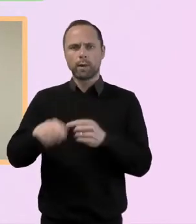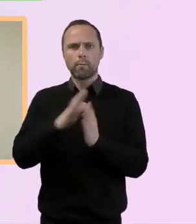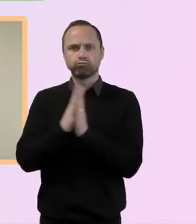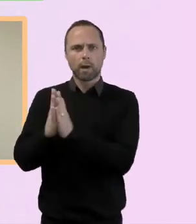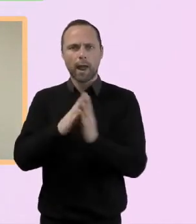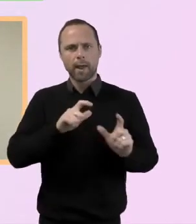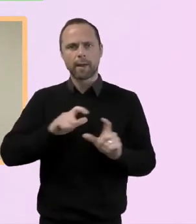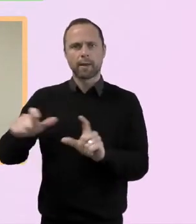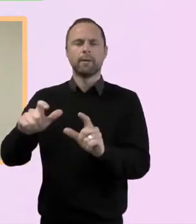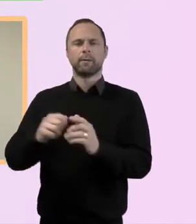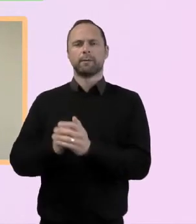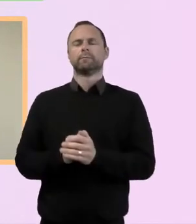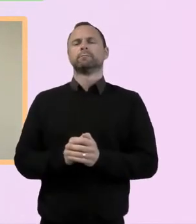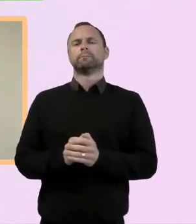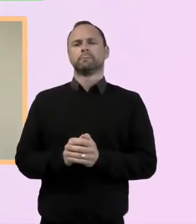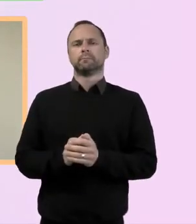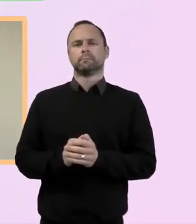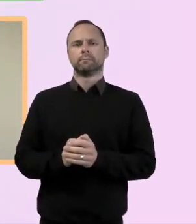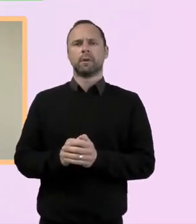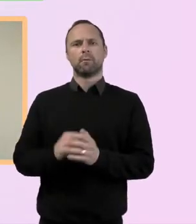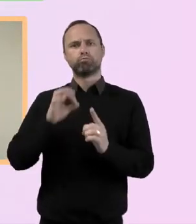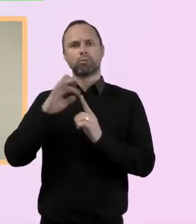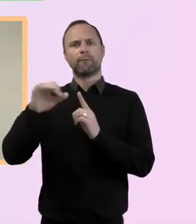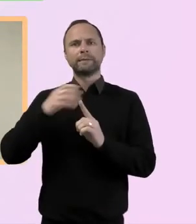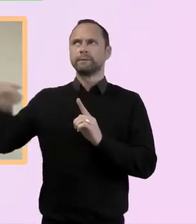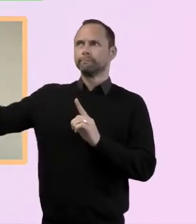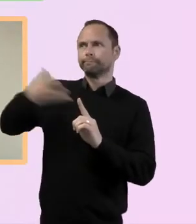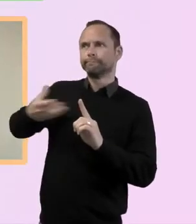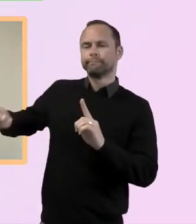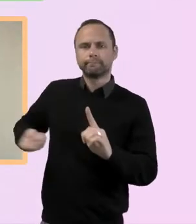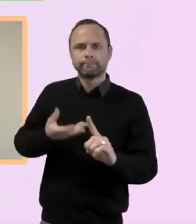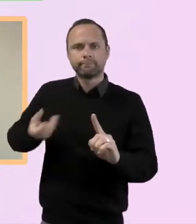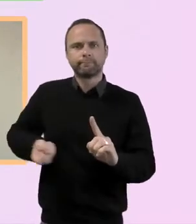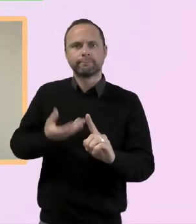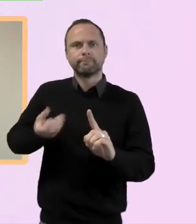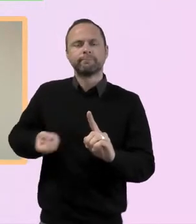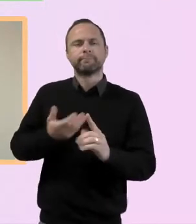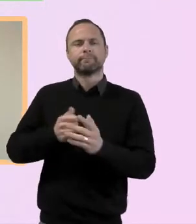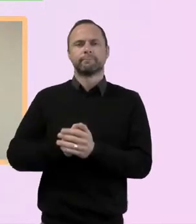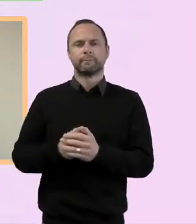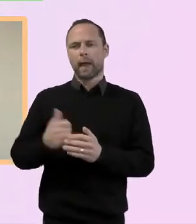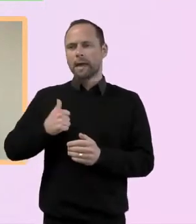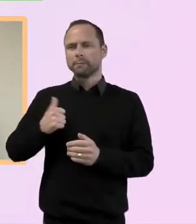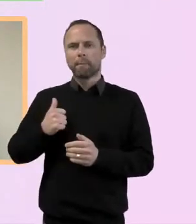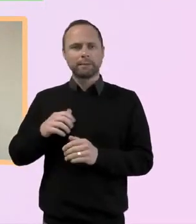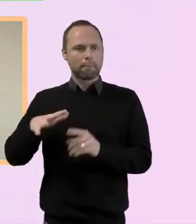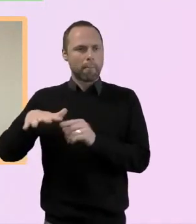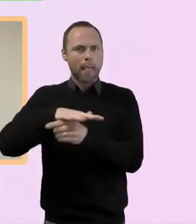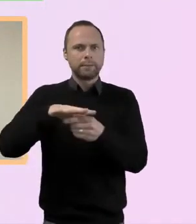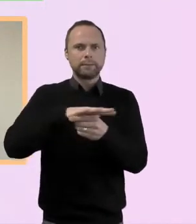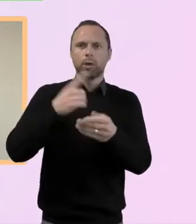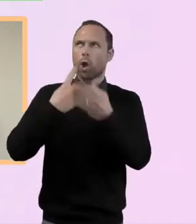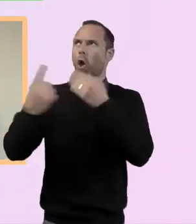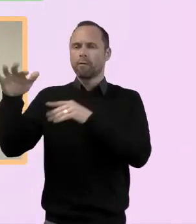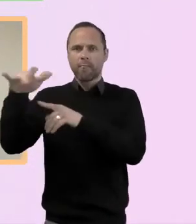places. Being guests, not hosts, that hospitality, but also receiving hospitality.